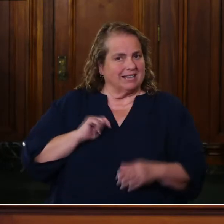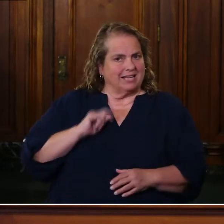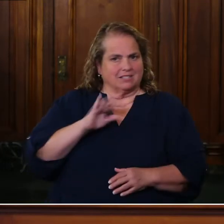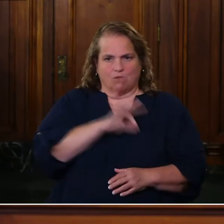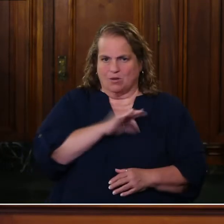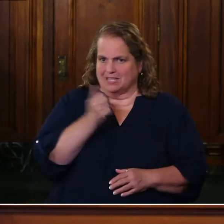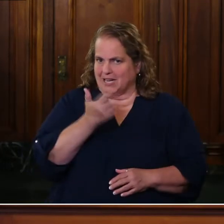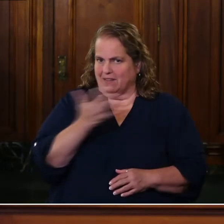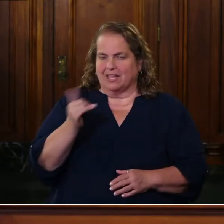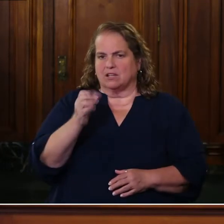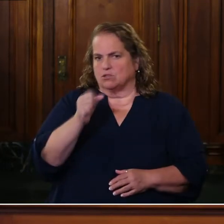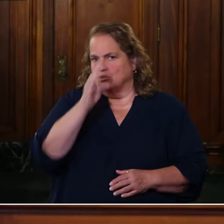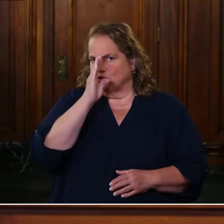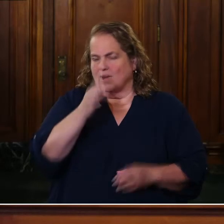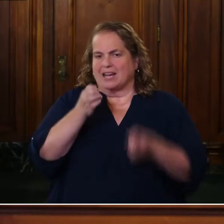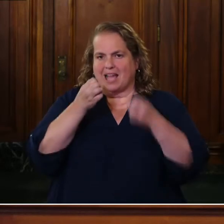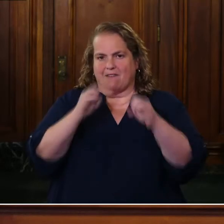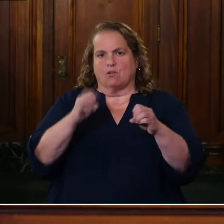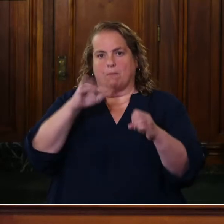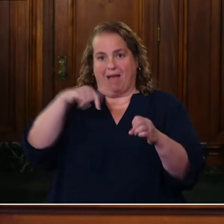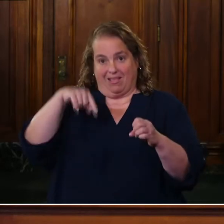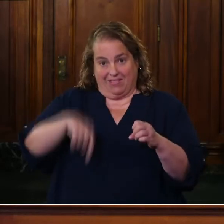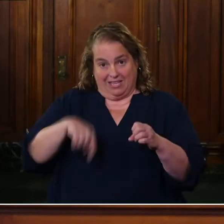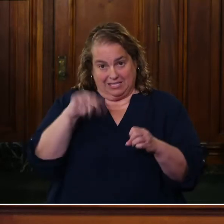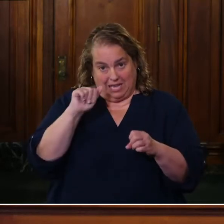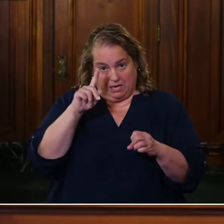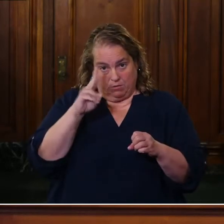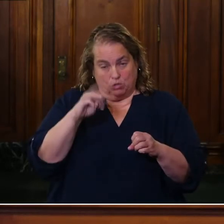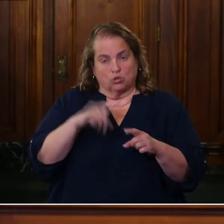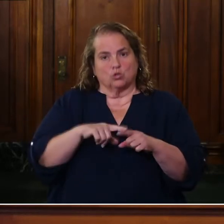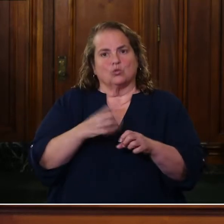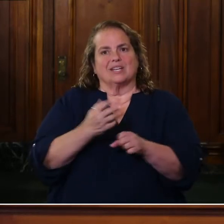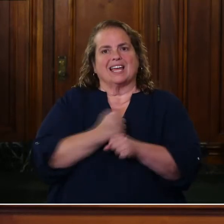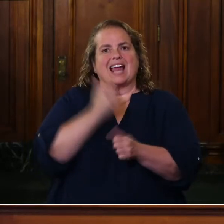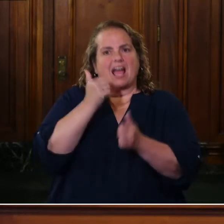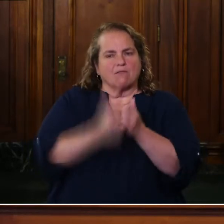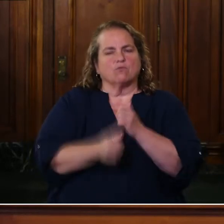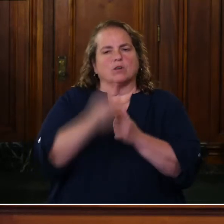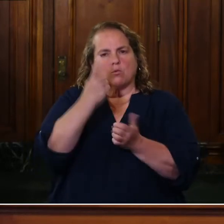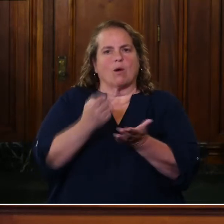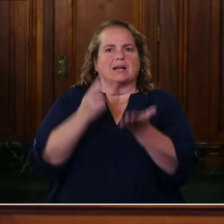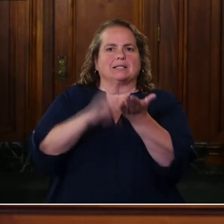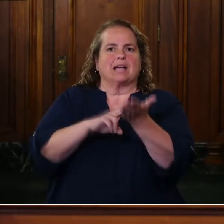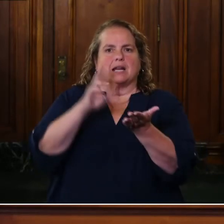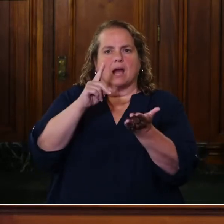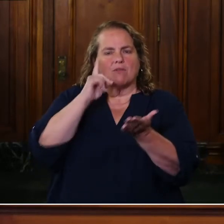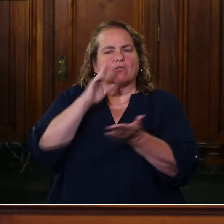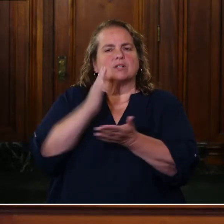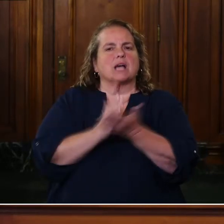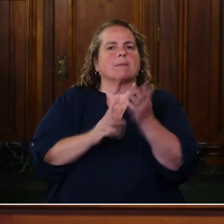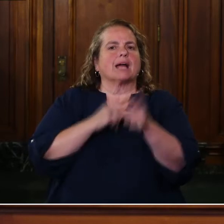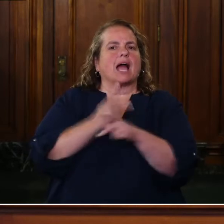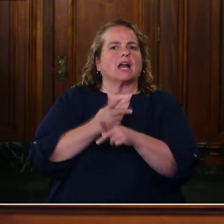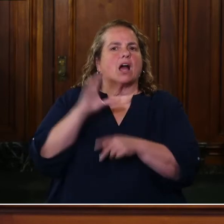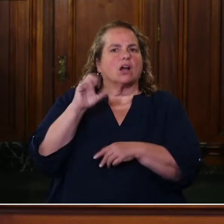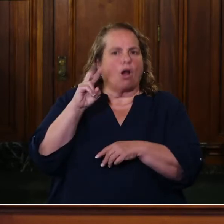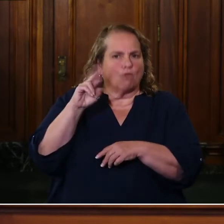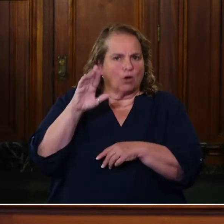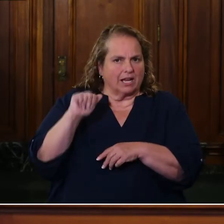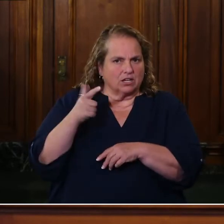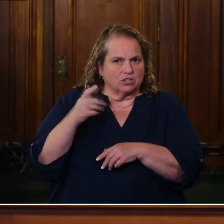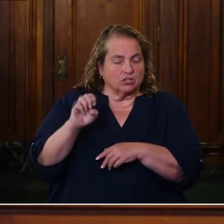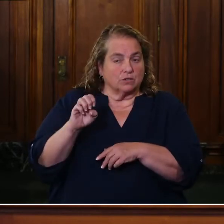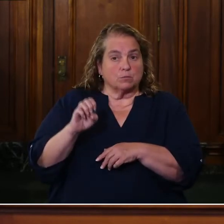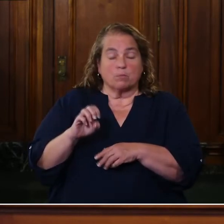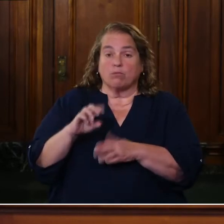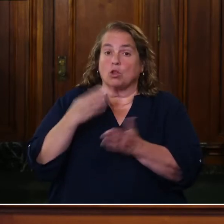else, is a direct effort by this administration to get everybody signed up for some form of coverage. And the